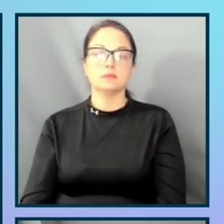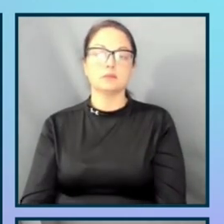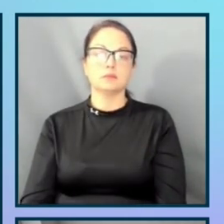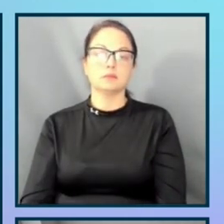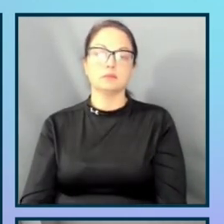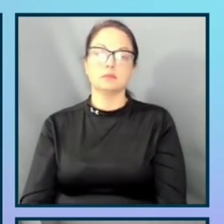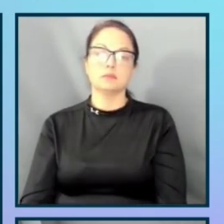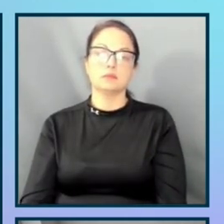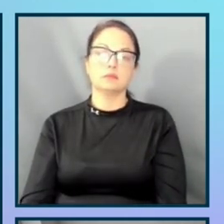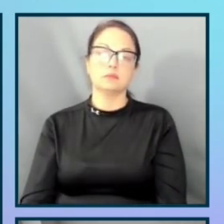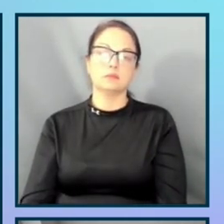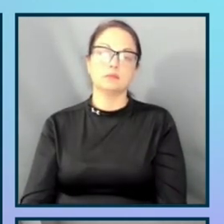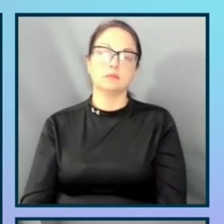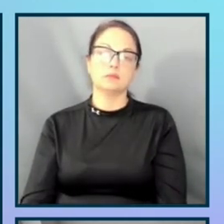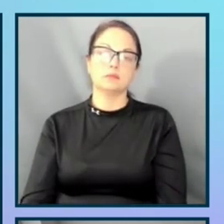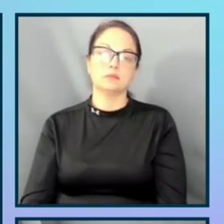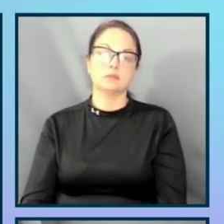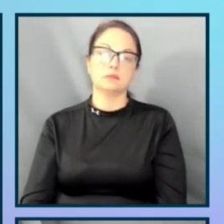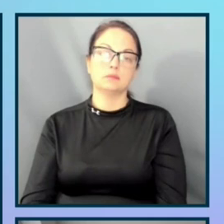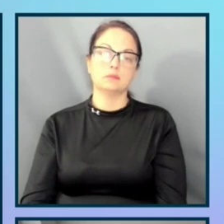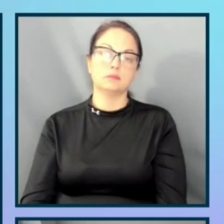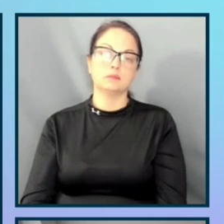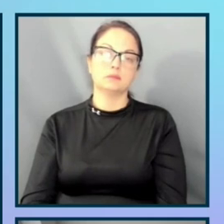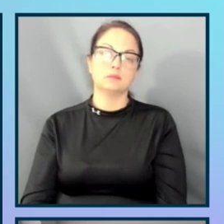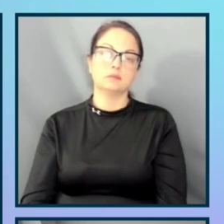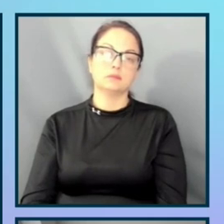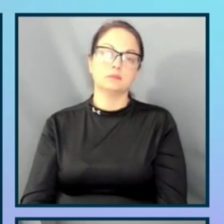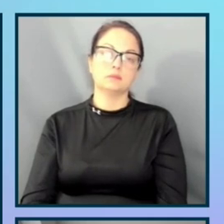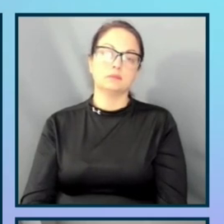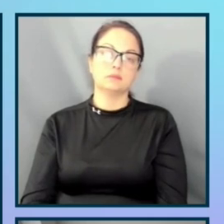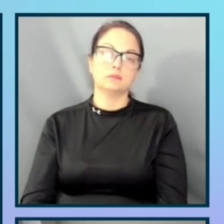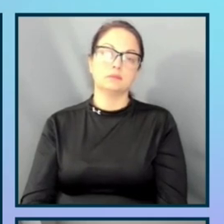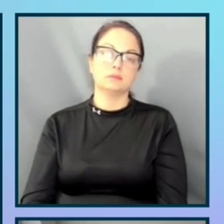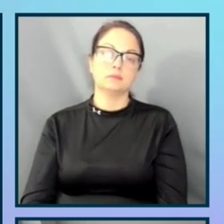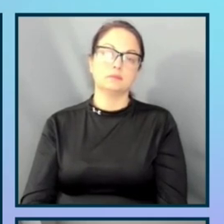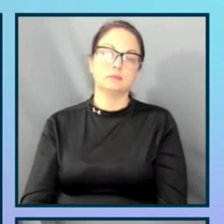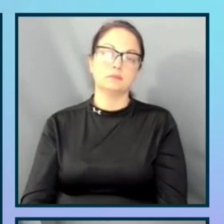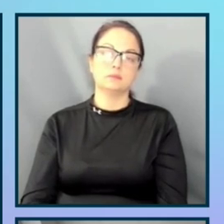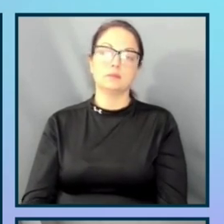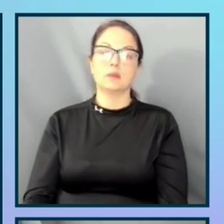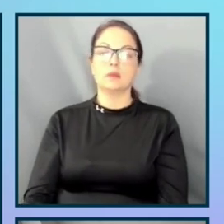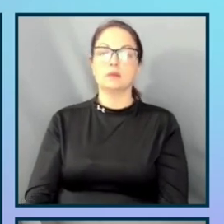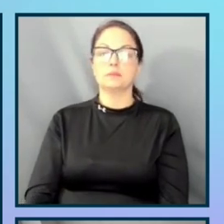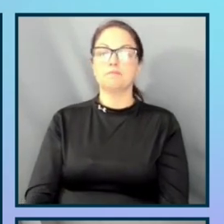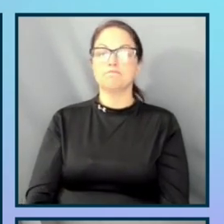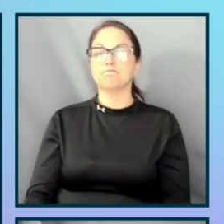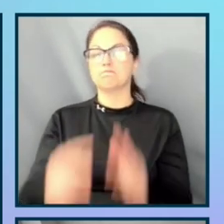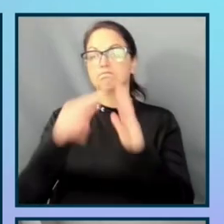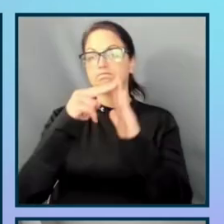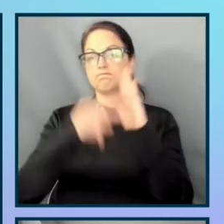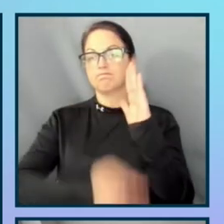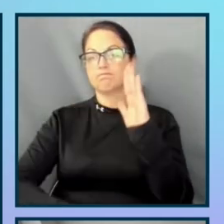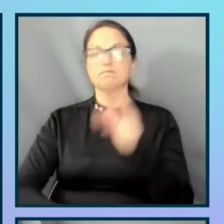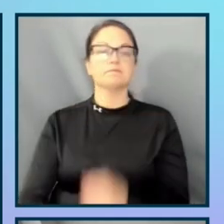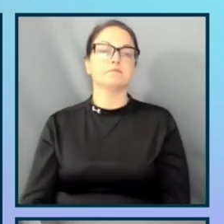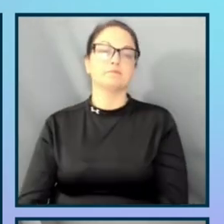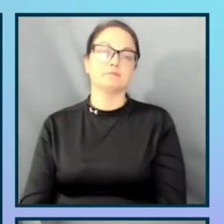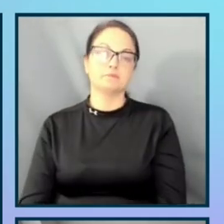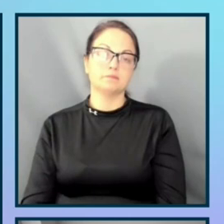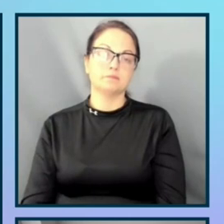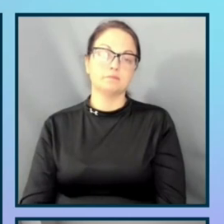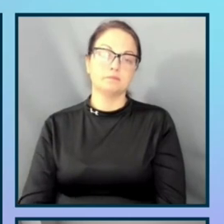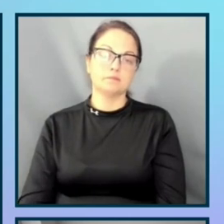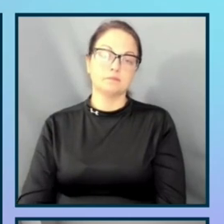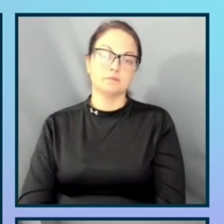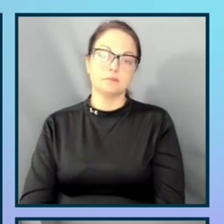So where is the gaming industry headed? You know, there will be more investment in content for games because